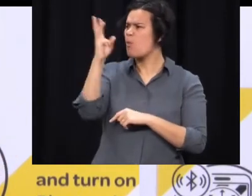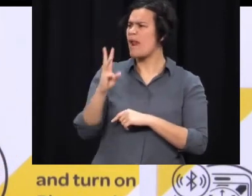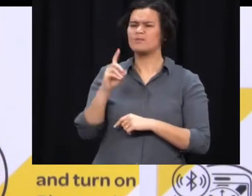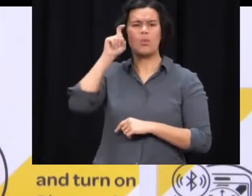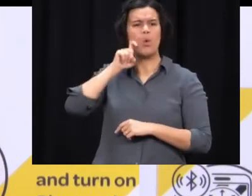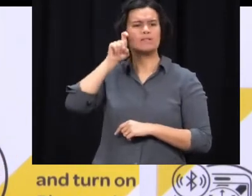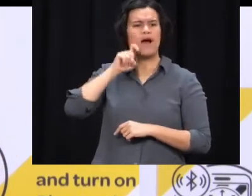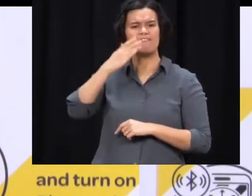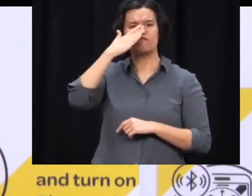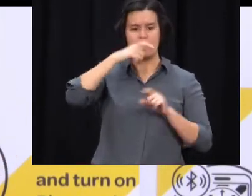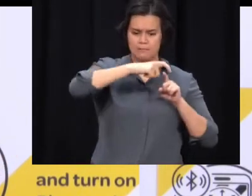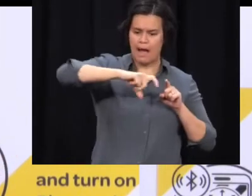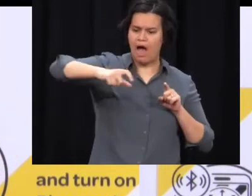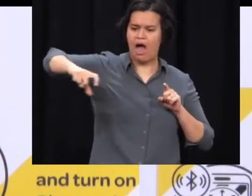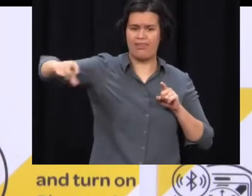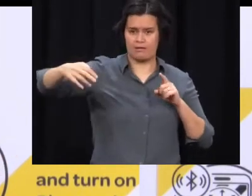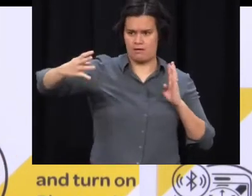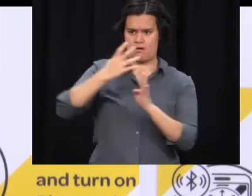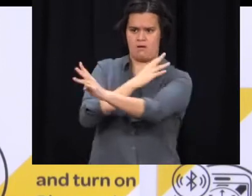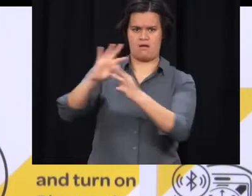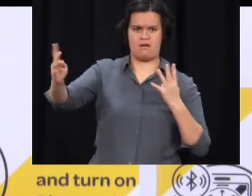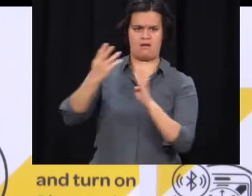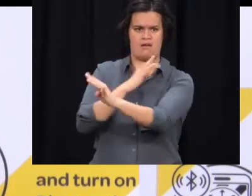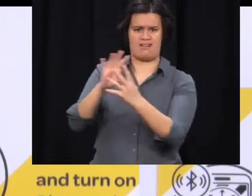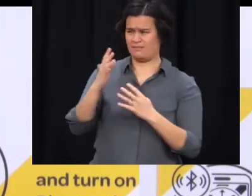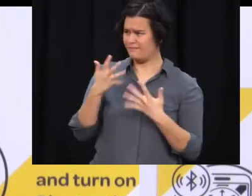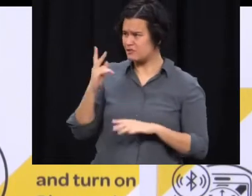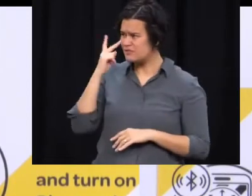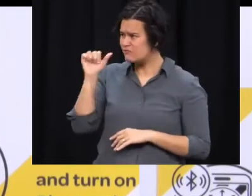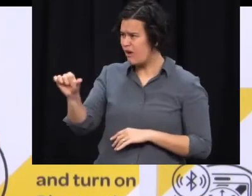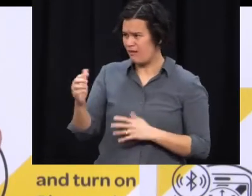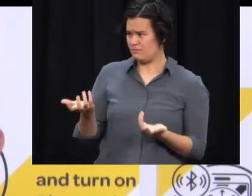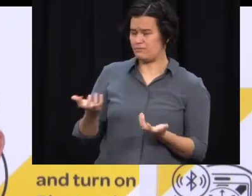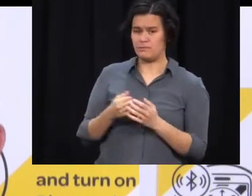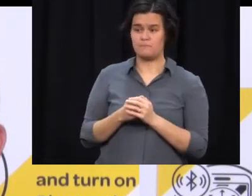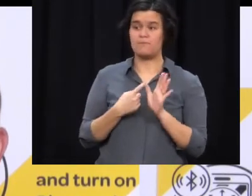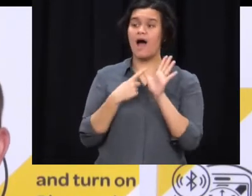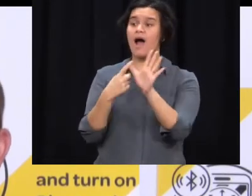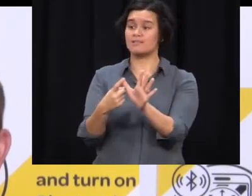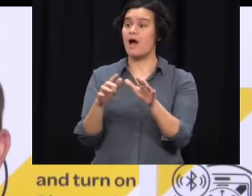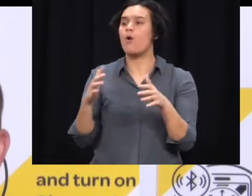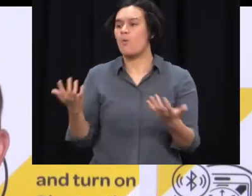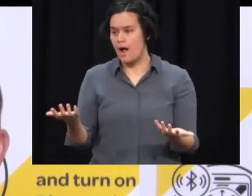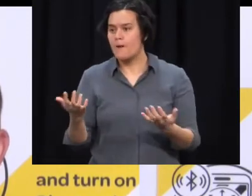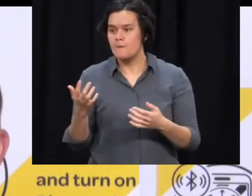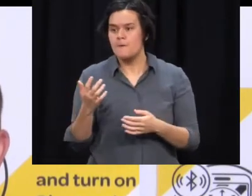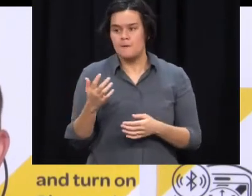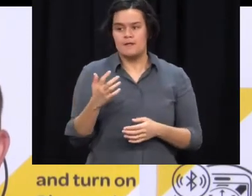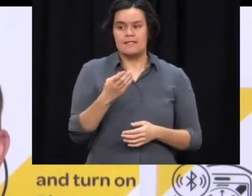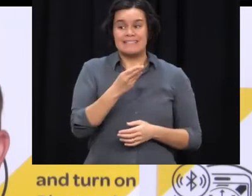Look, it is a challenge in higher density areas for people to get outside and to spread their legs when they are